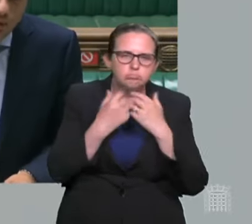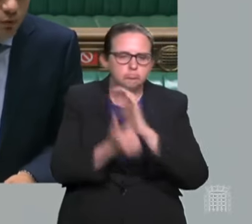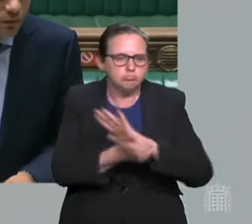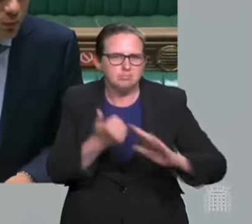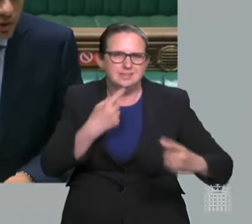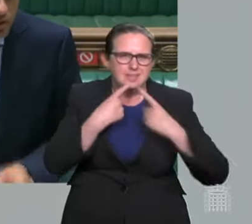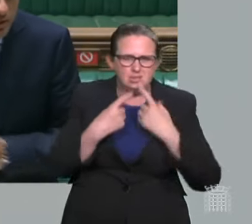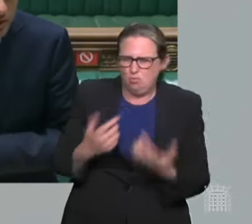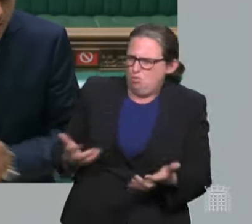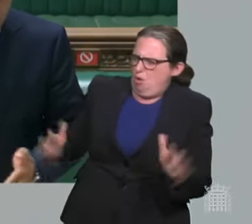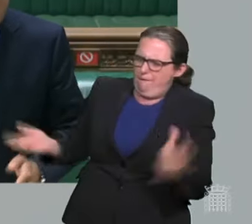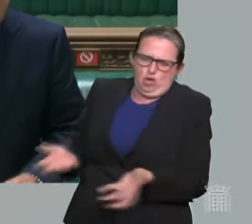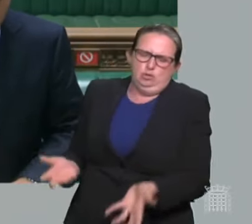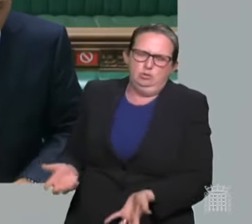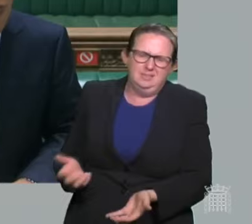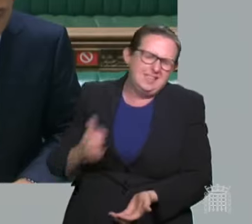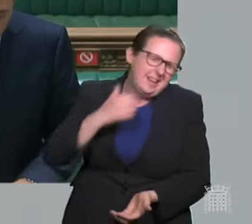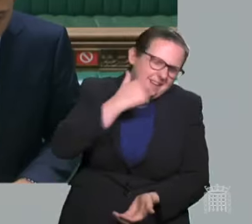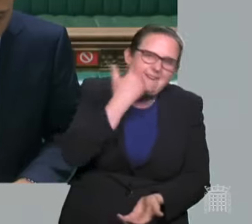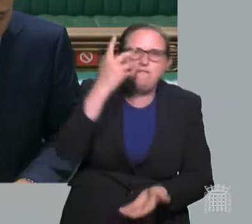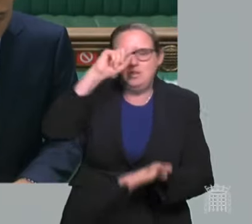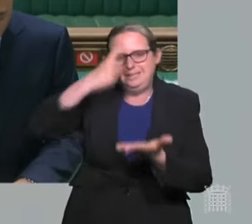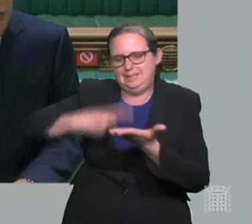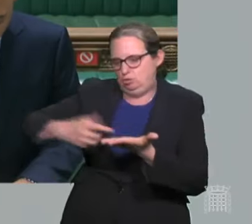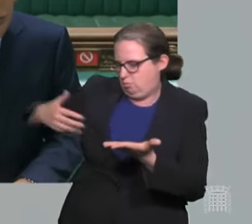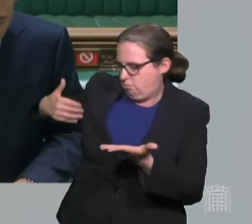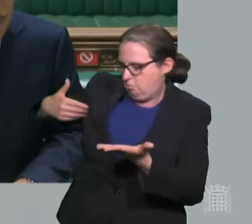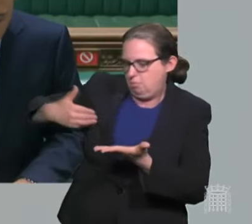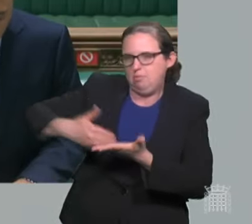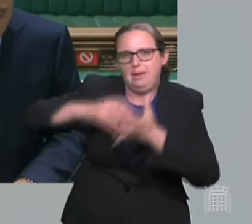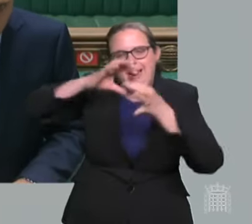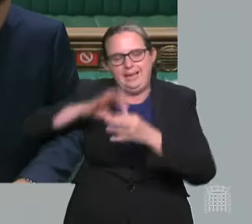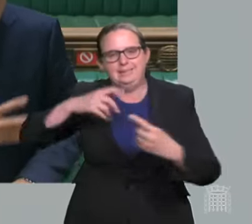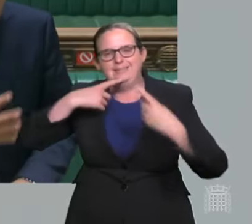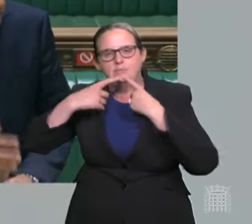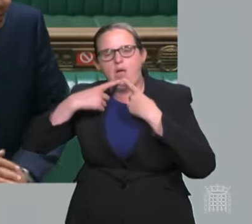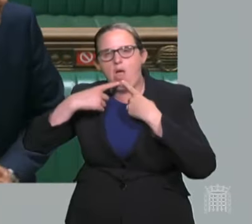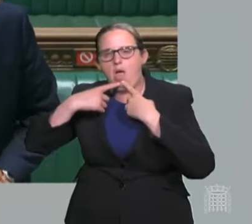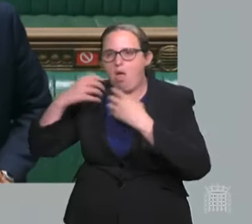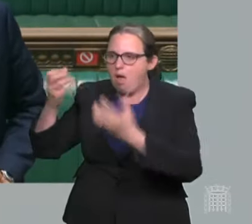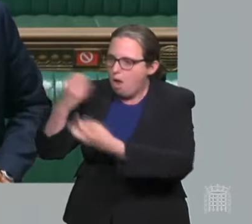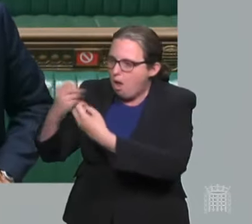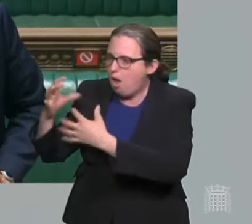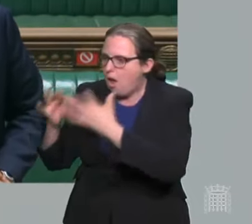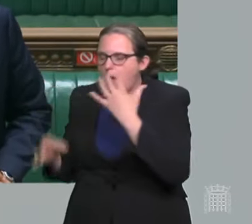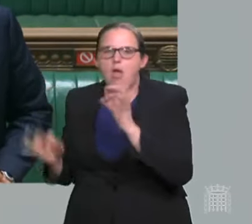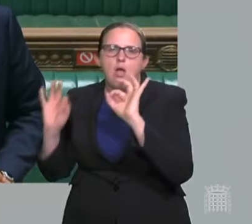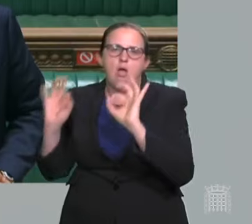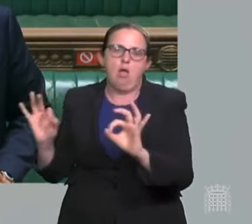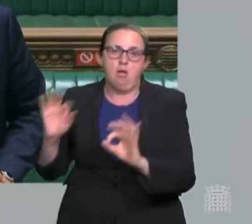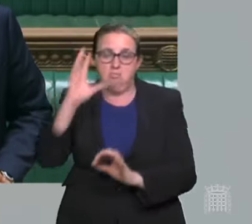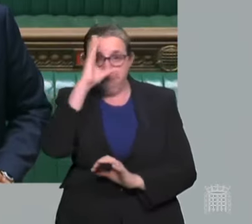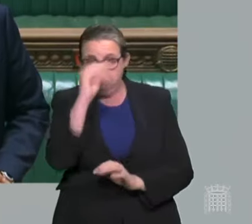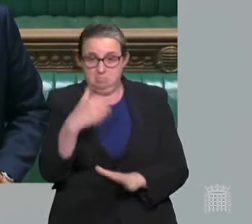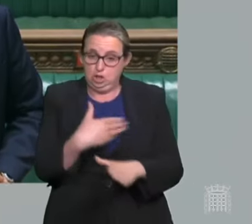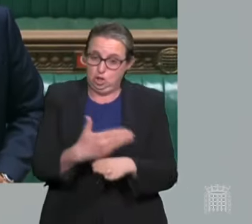data. I mean, of course it will be, just as every decision has been informed in that way. And I must say, I've only been about a week into the job, Mr Speaker,